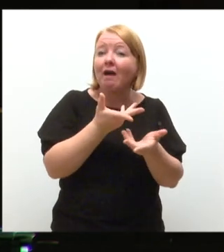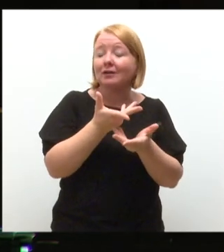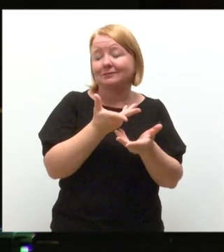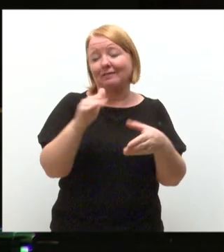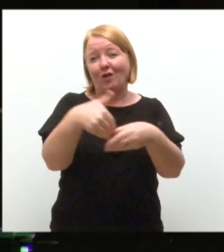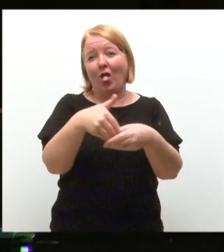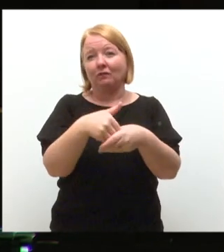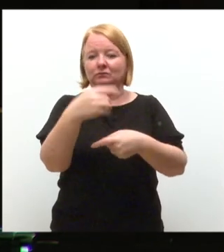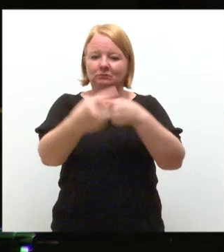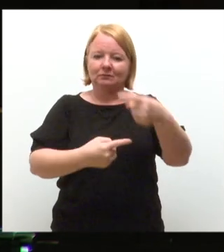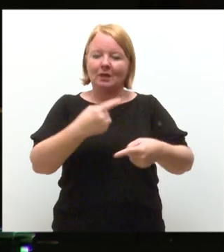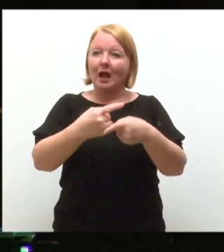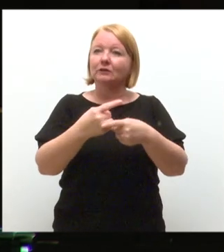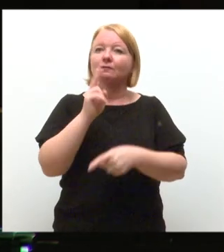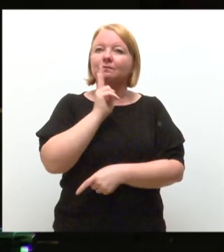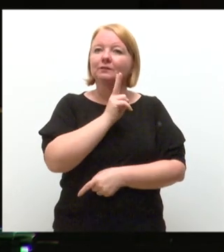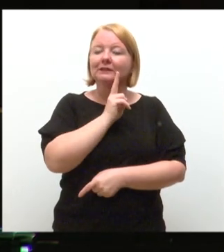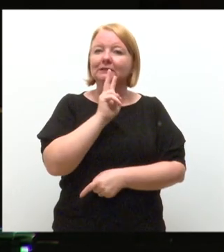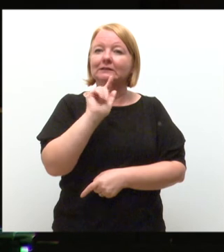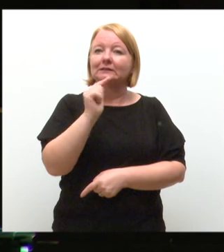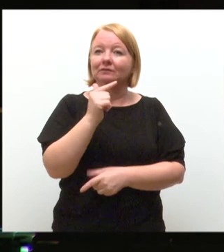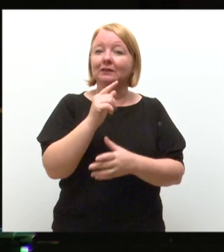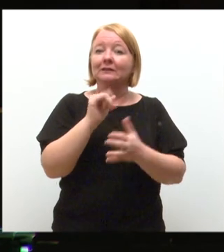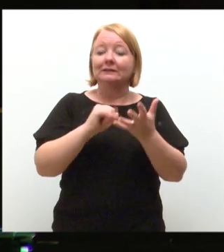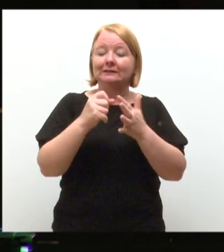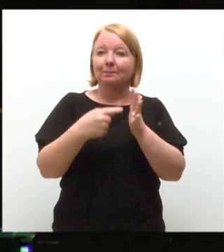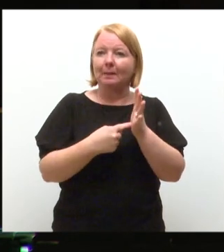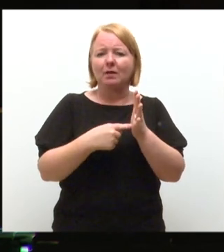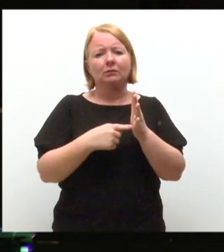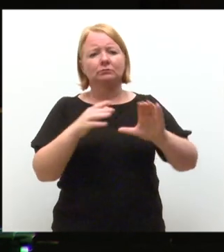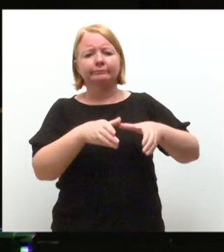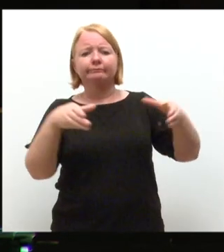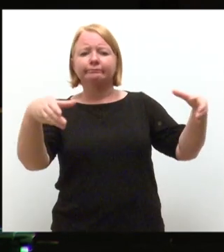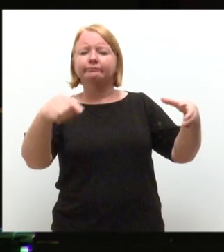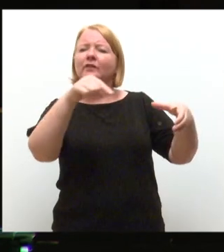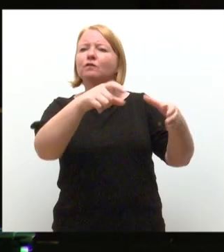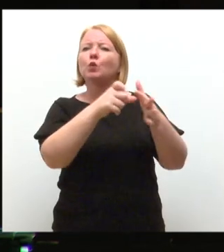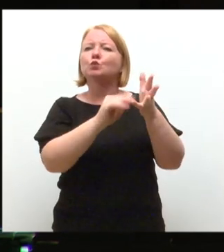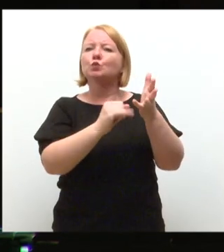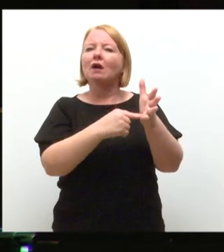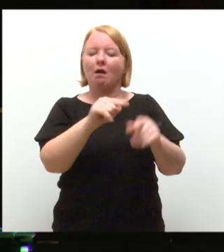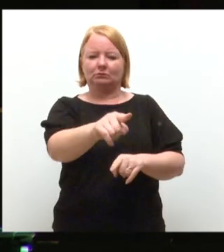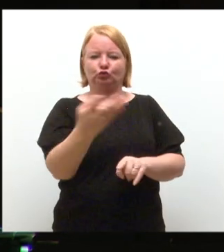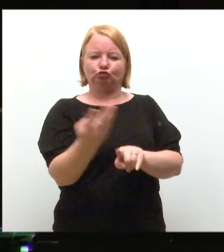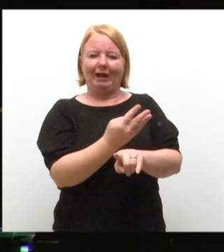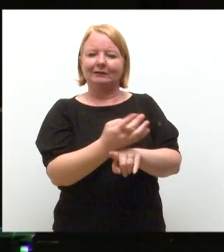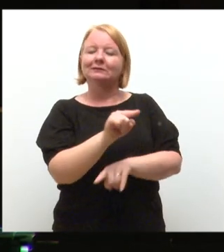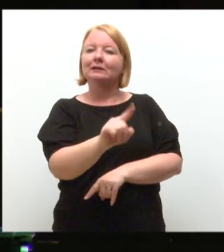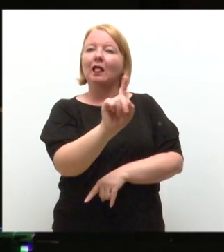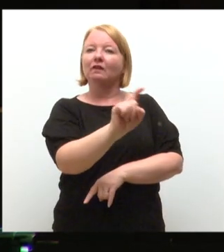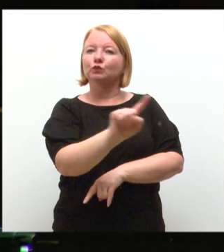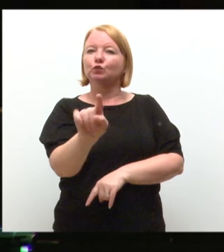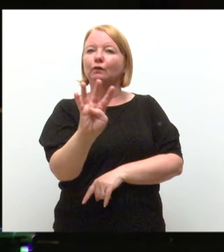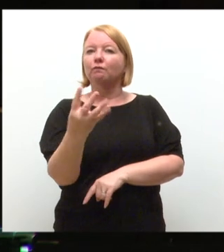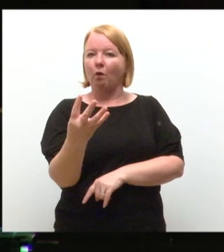Our annual sports fair is on Friday the 7th of September. That's on campus green just outside the DUSA building. It's from 11am to 4pm. It's